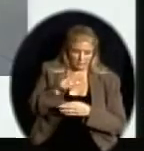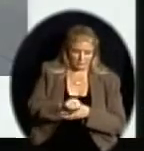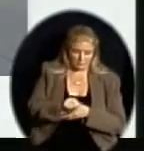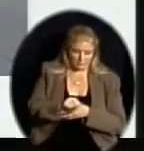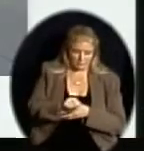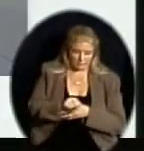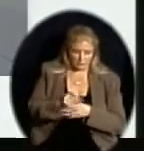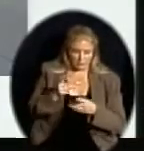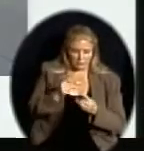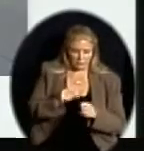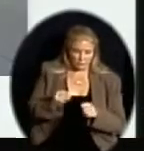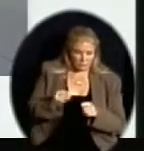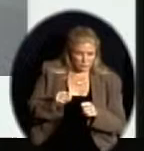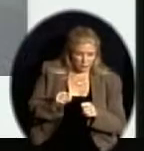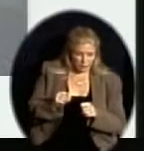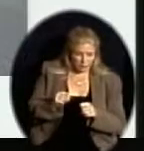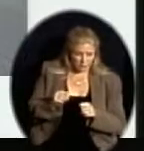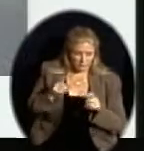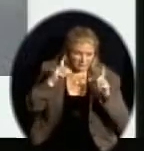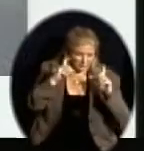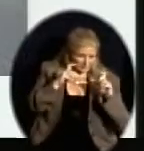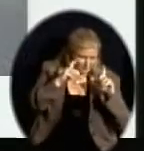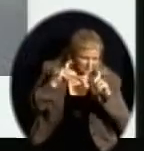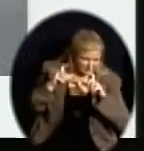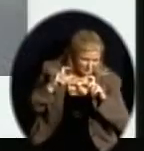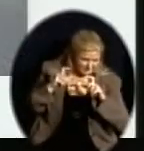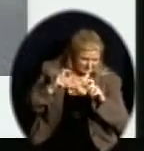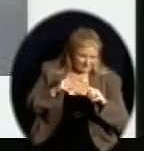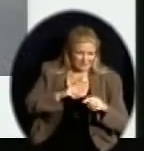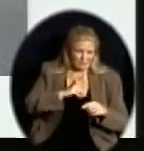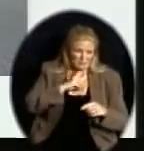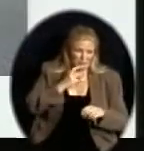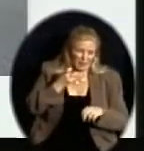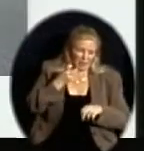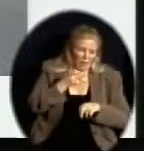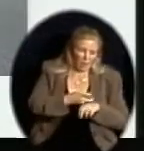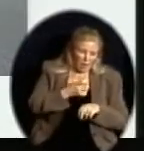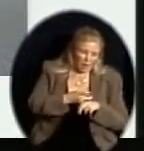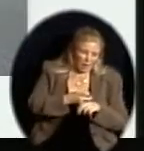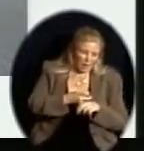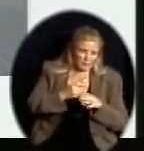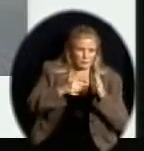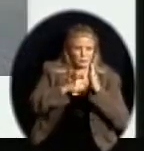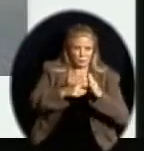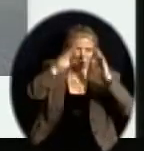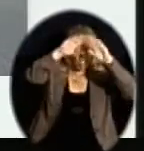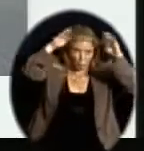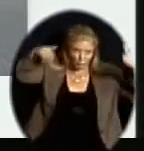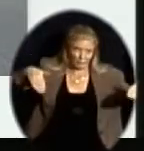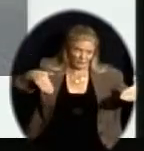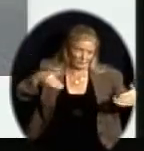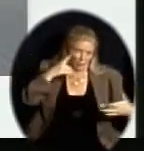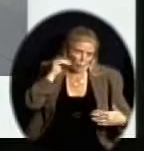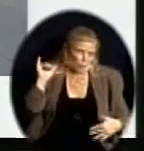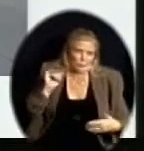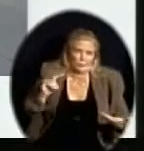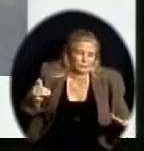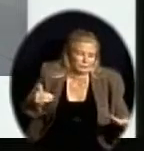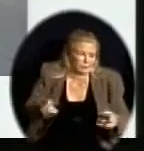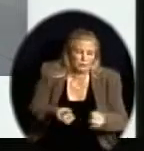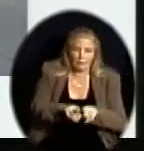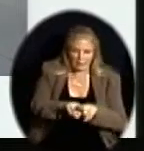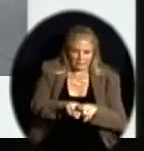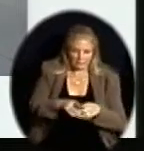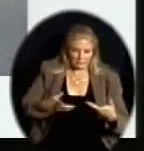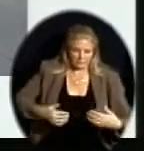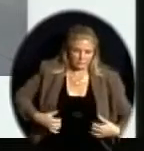We tried to come up with some pictures. It's kind of difficult to show you a roof because, you know, a roof's a roof. However,